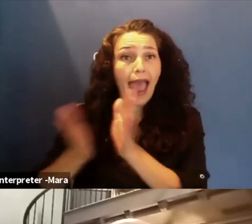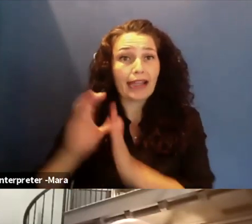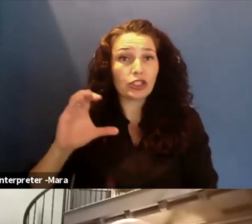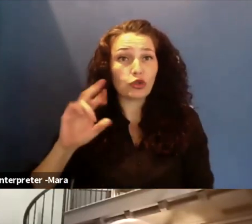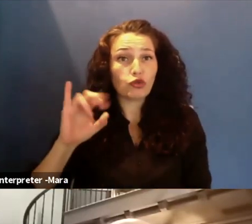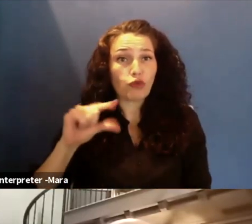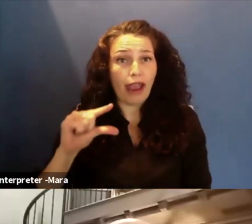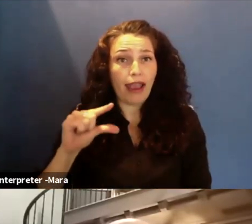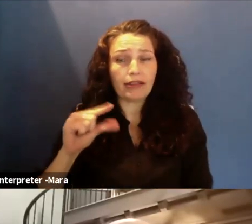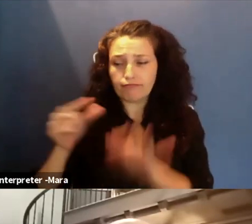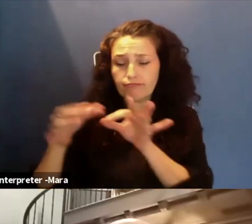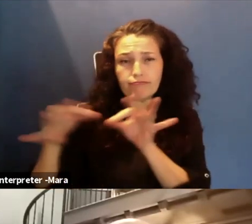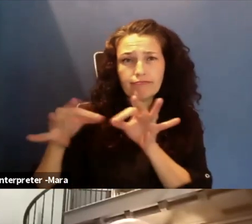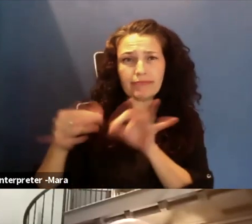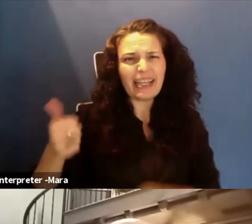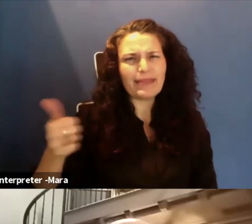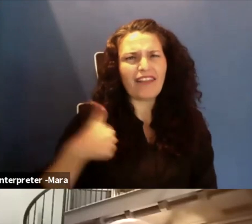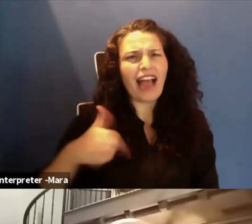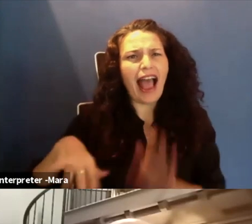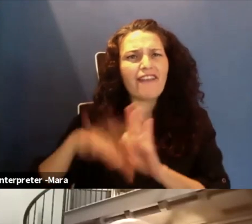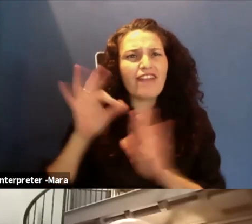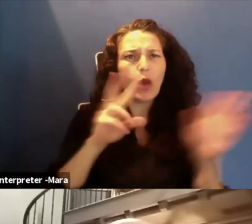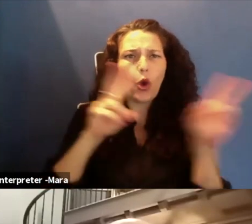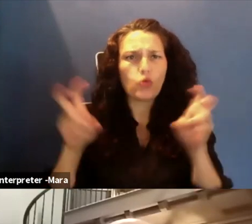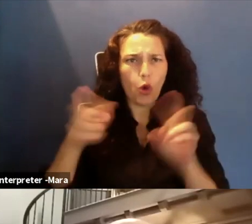words, I found a quote from him.